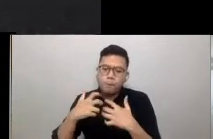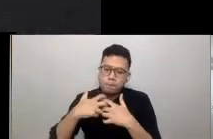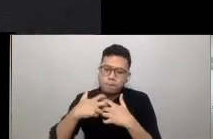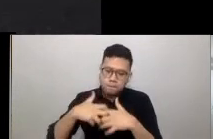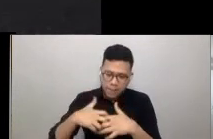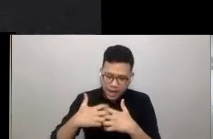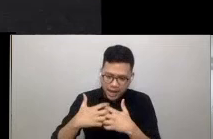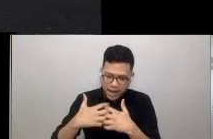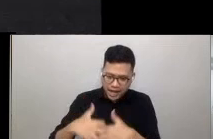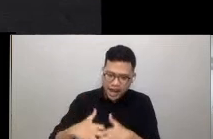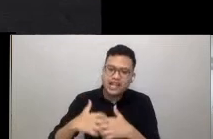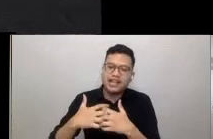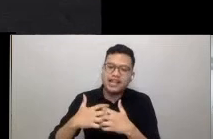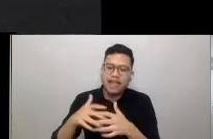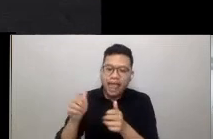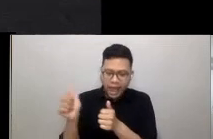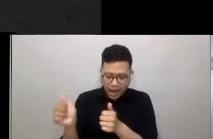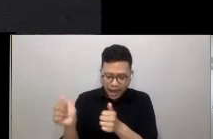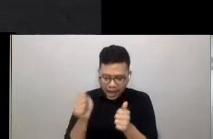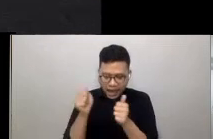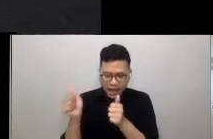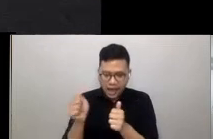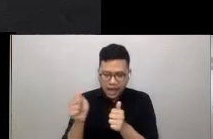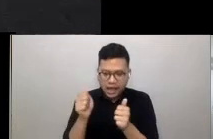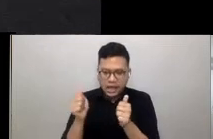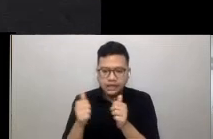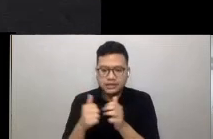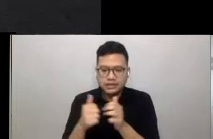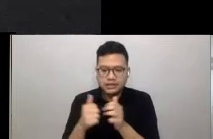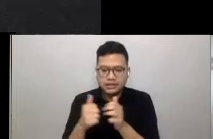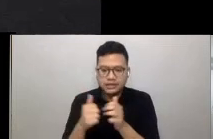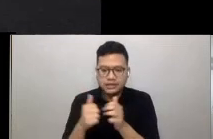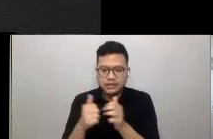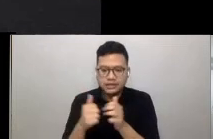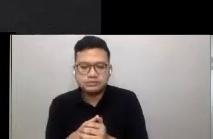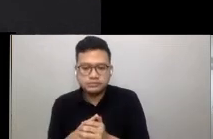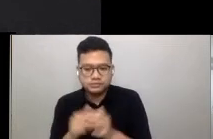patterns, or other sources of turbulence.